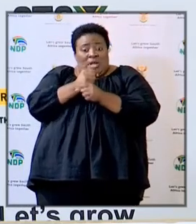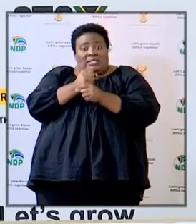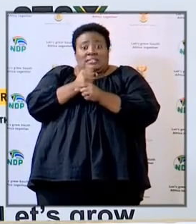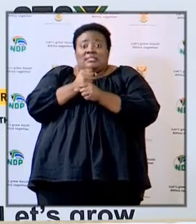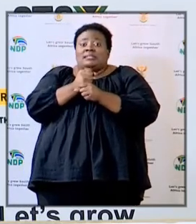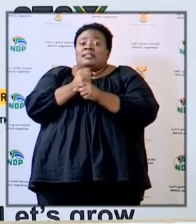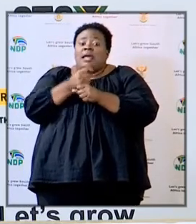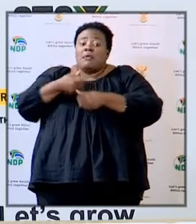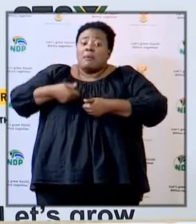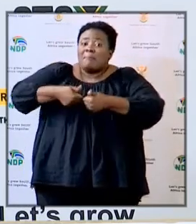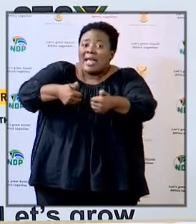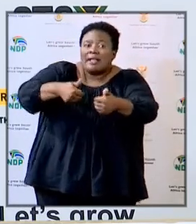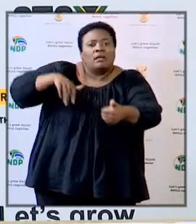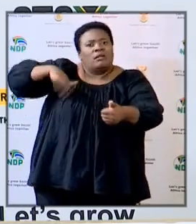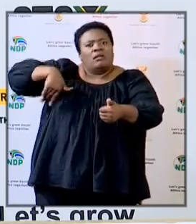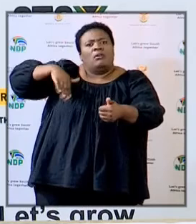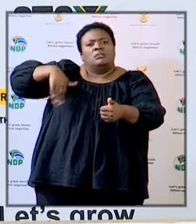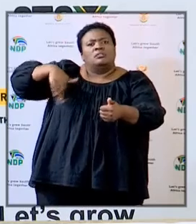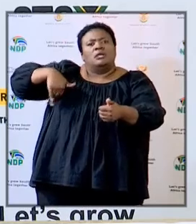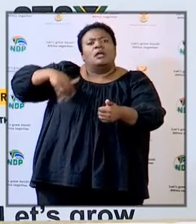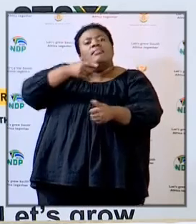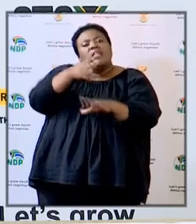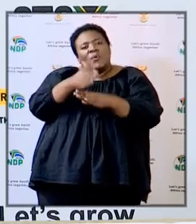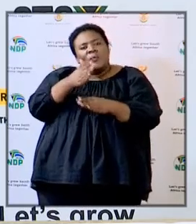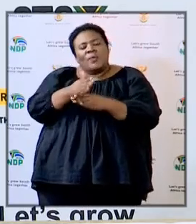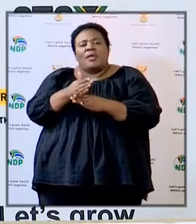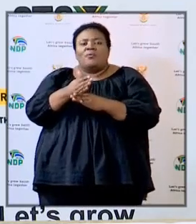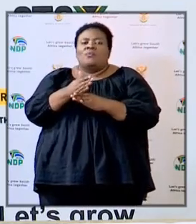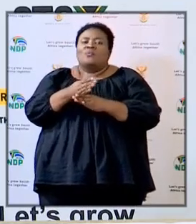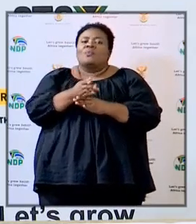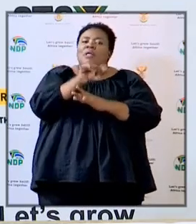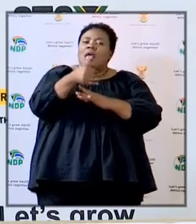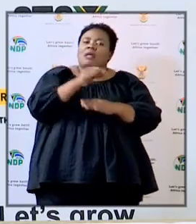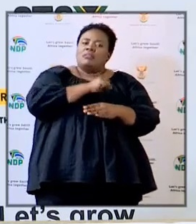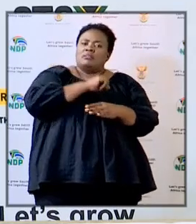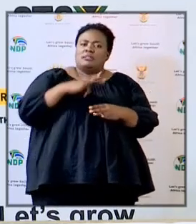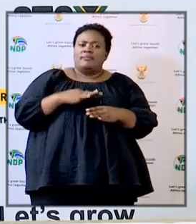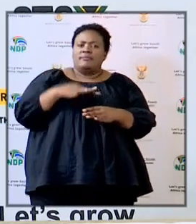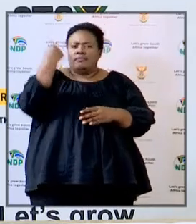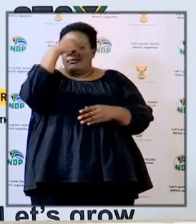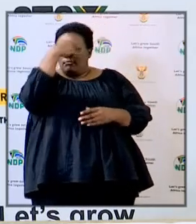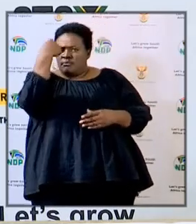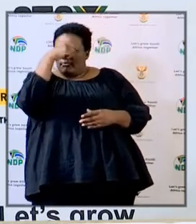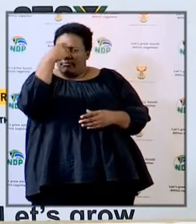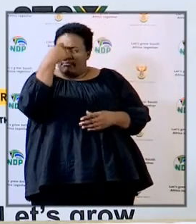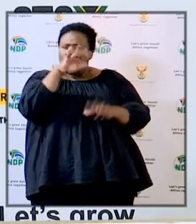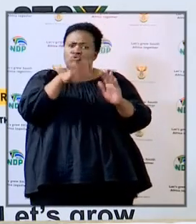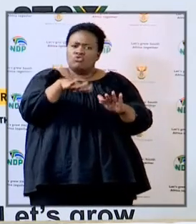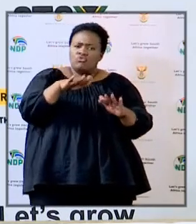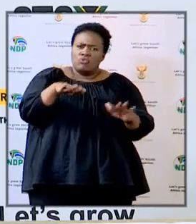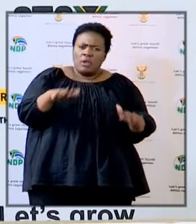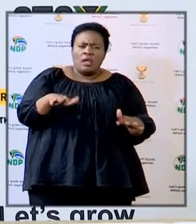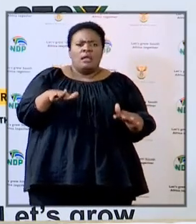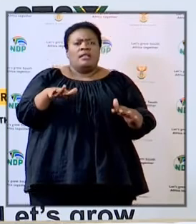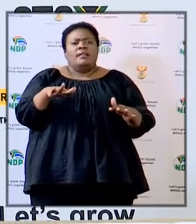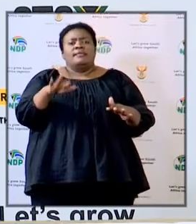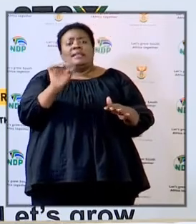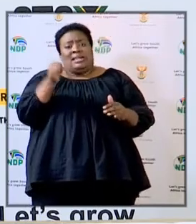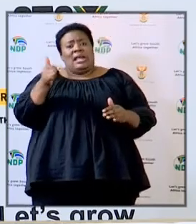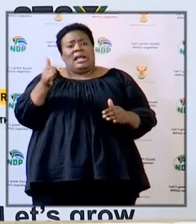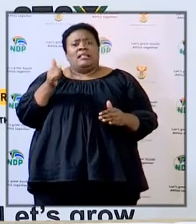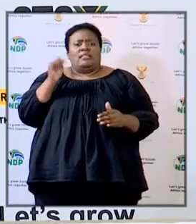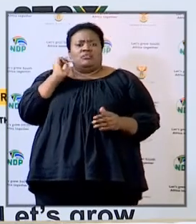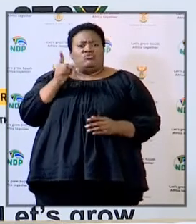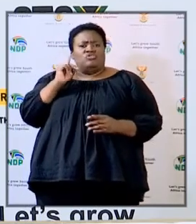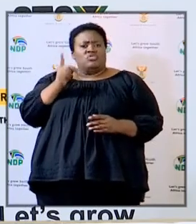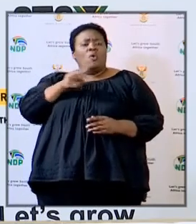going to be phased in who are doing the screening of their colleagues and the screening of children whilst their colleagues